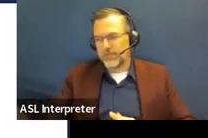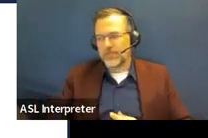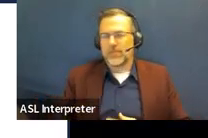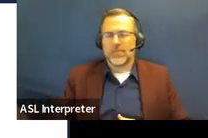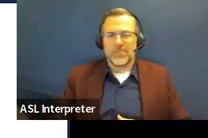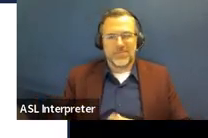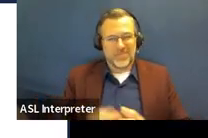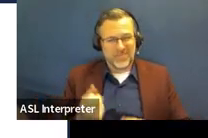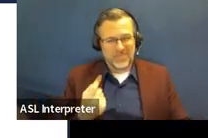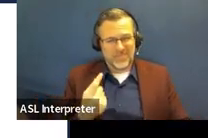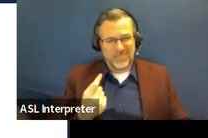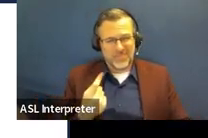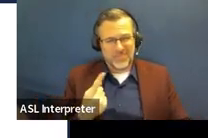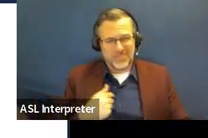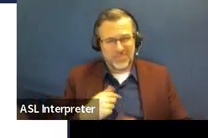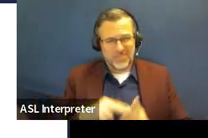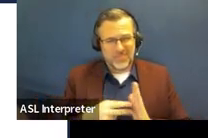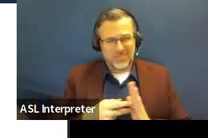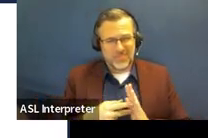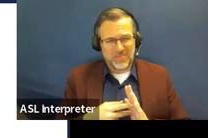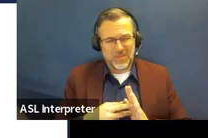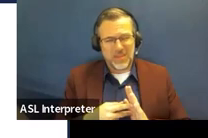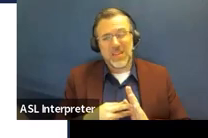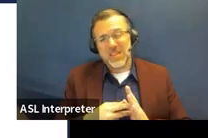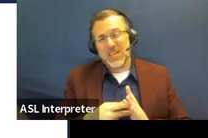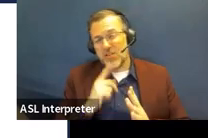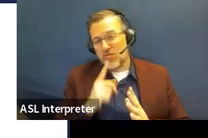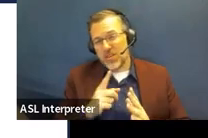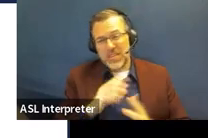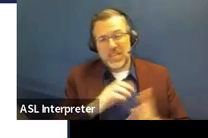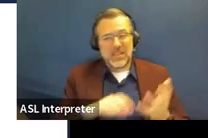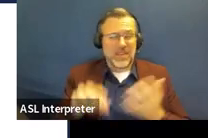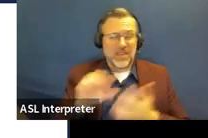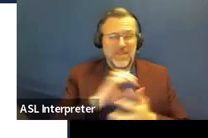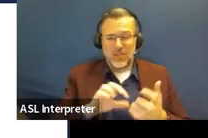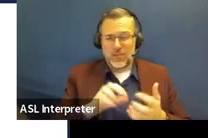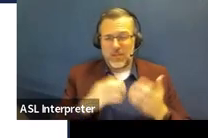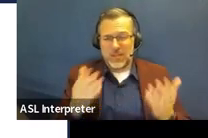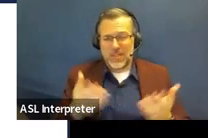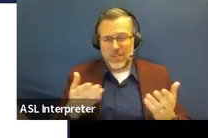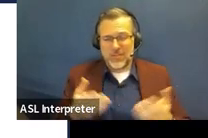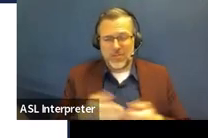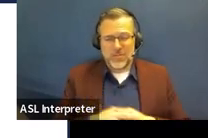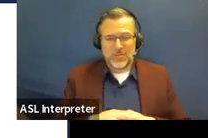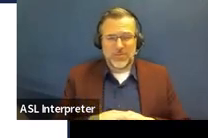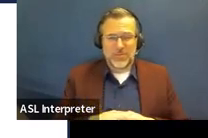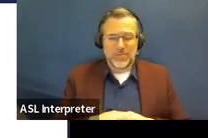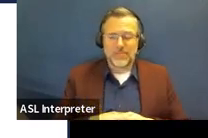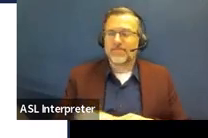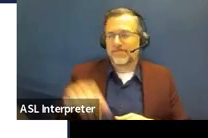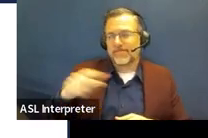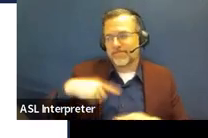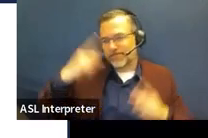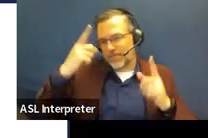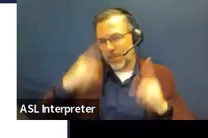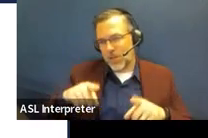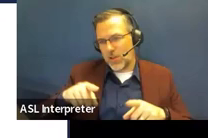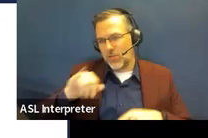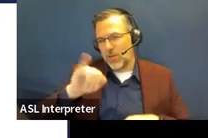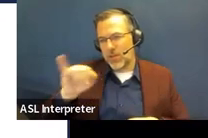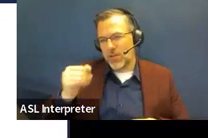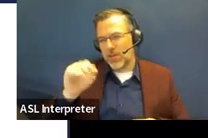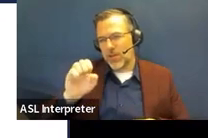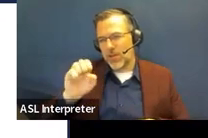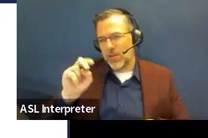Do you understand what I'm saying? Do It's, it's a struggle here. This is a confusing timeline thing. Jennifer, I see you're nodding